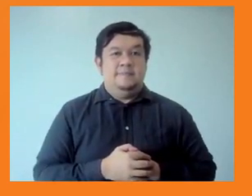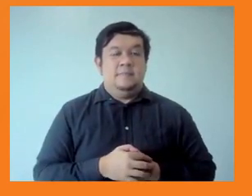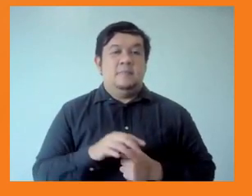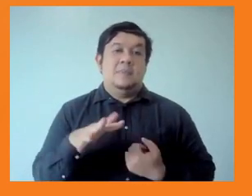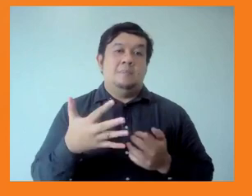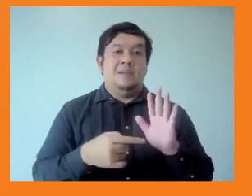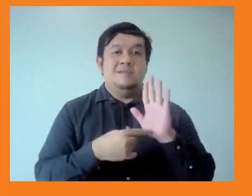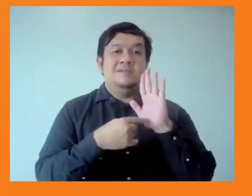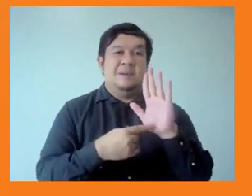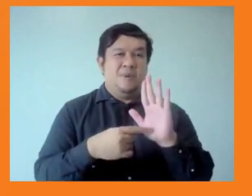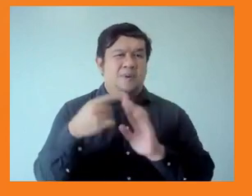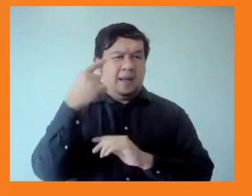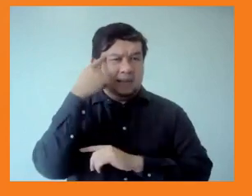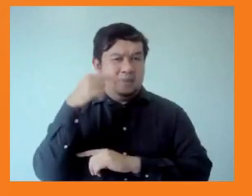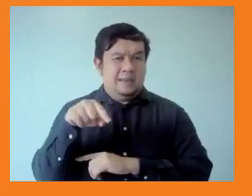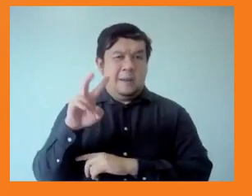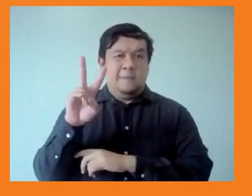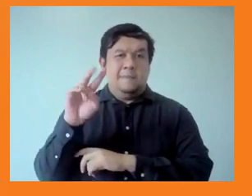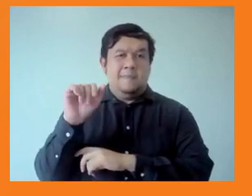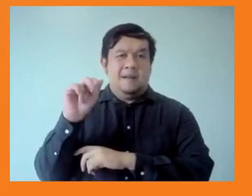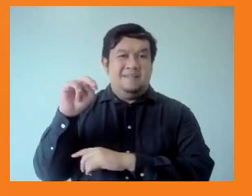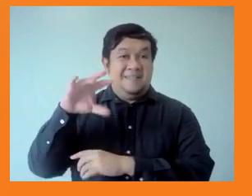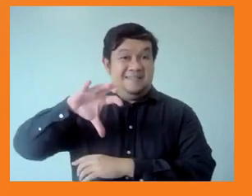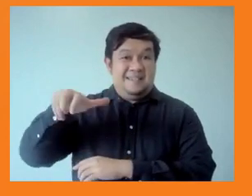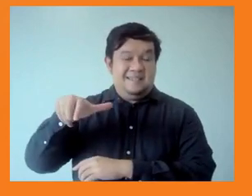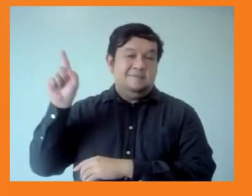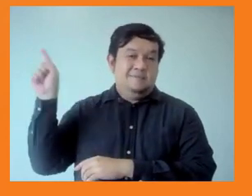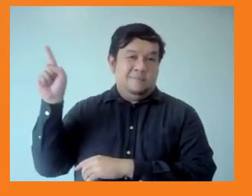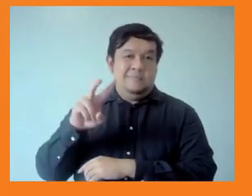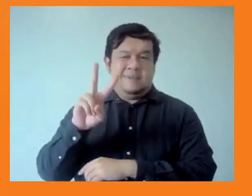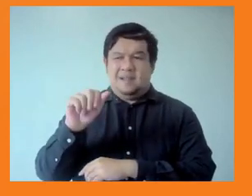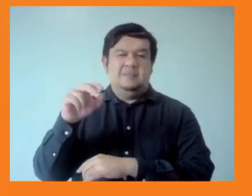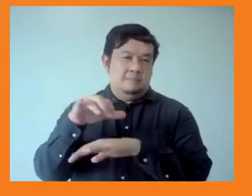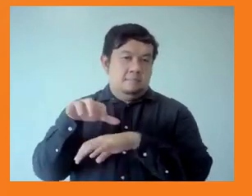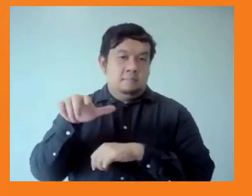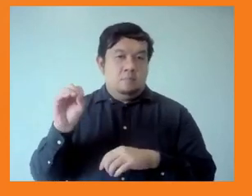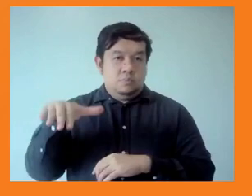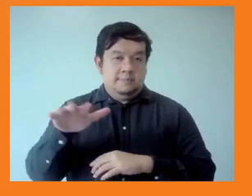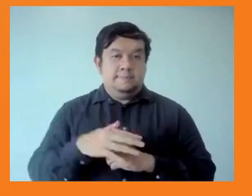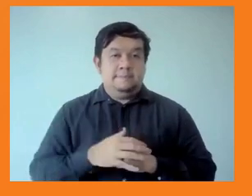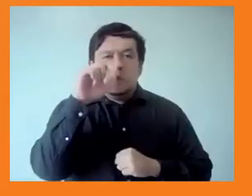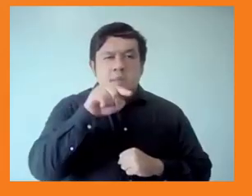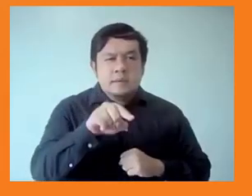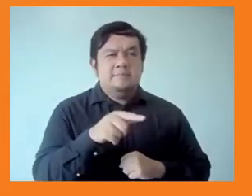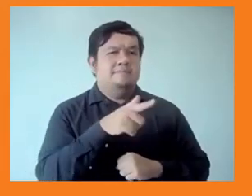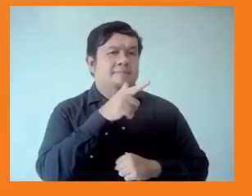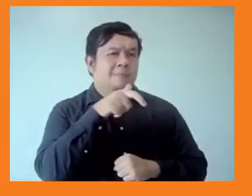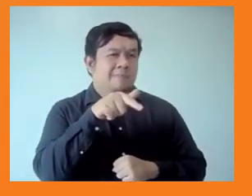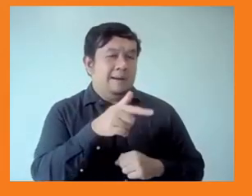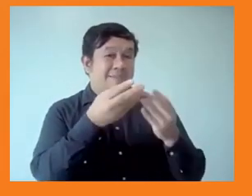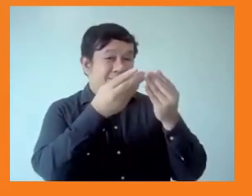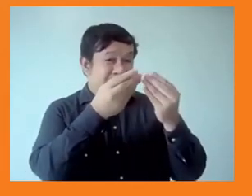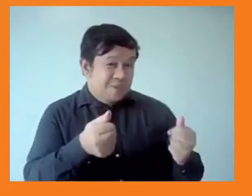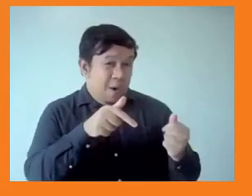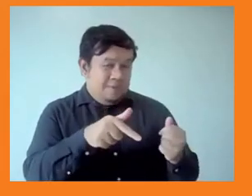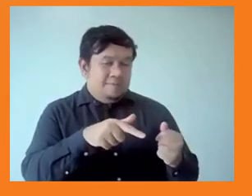-Pacific, there's already so many alternatives and solutions. So we just have to look within the region and find that people are already working on